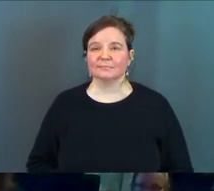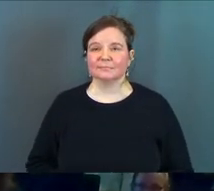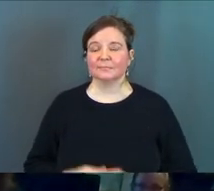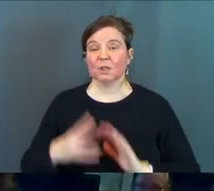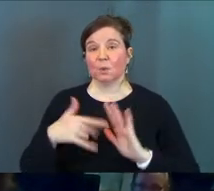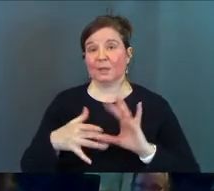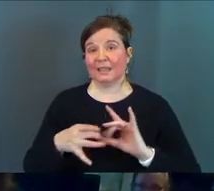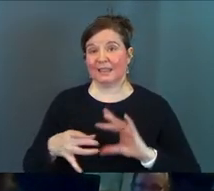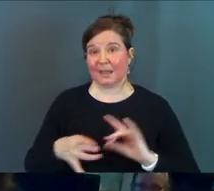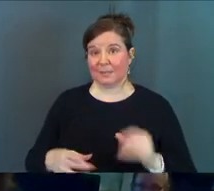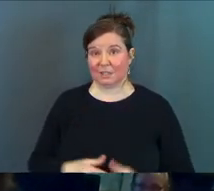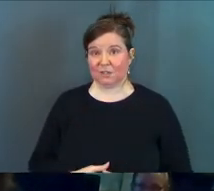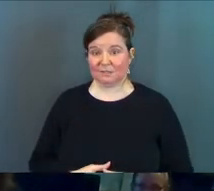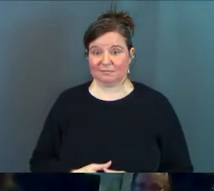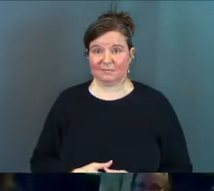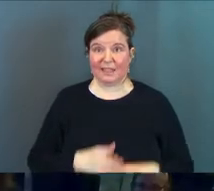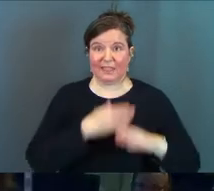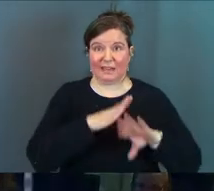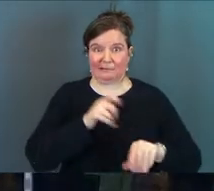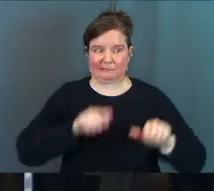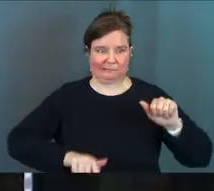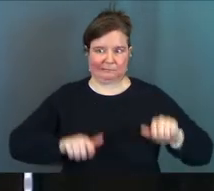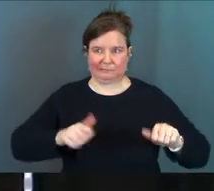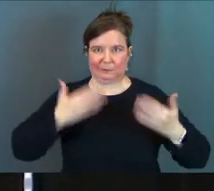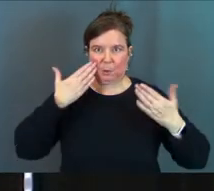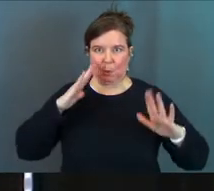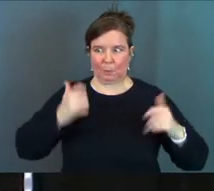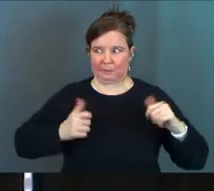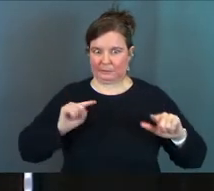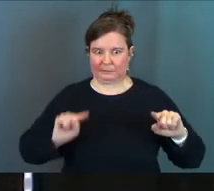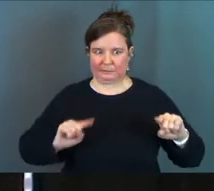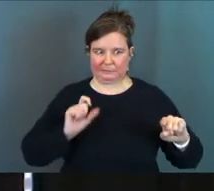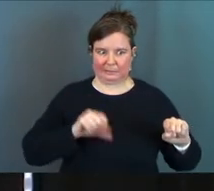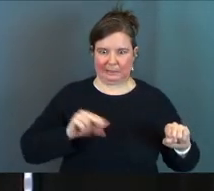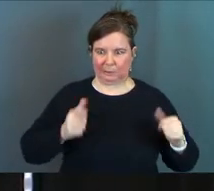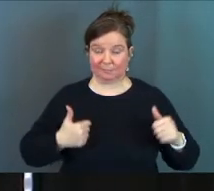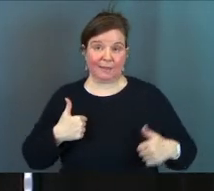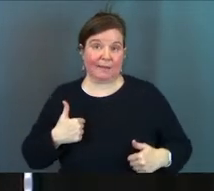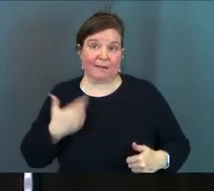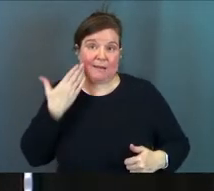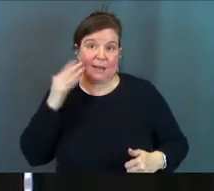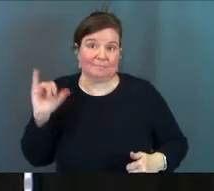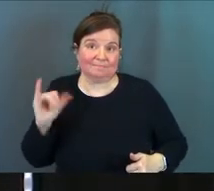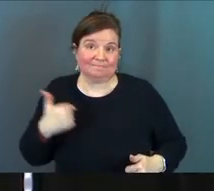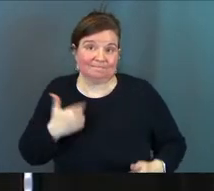read the commentaries they're divided they don't know and I don't know